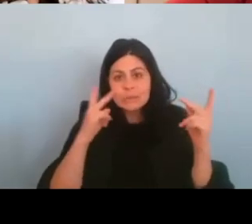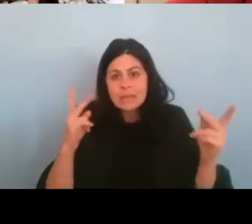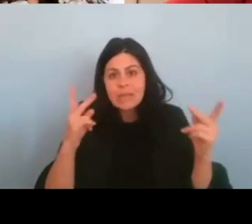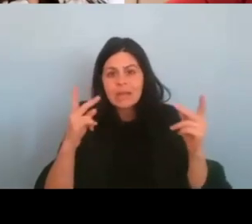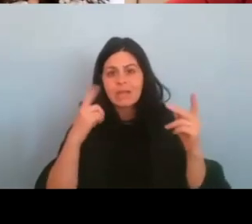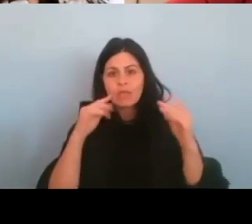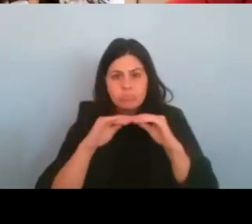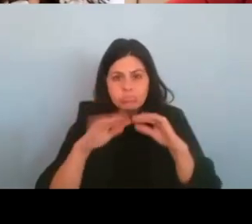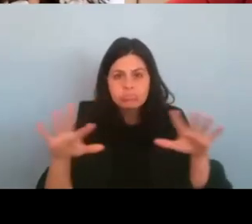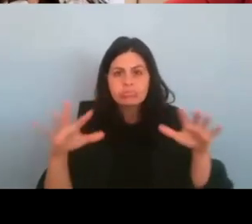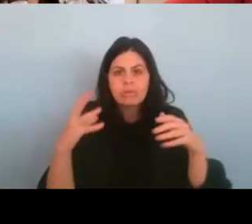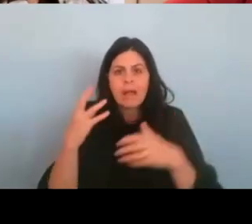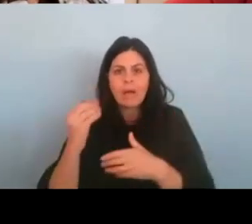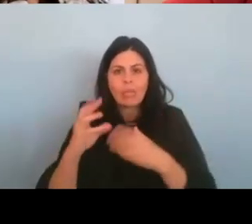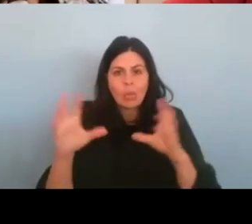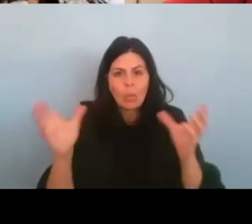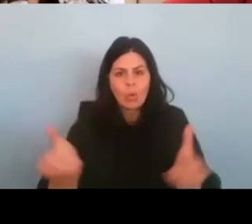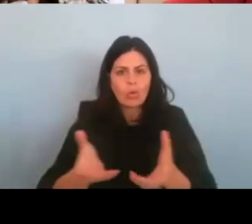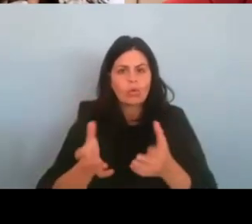So thanks again.